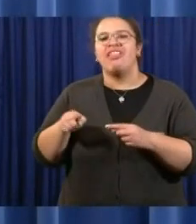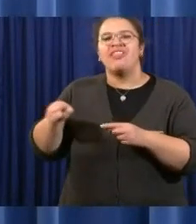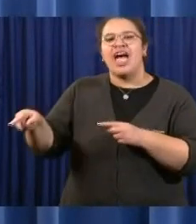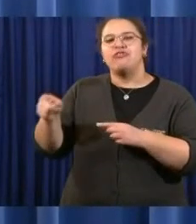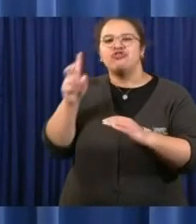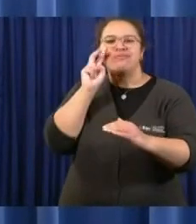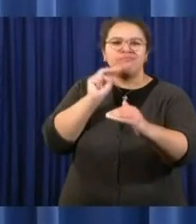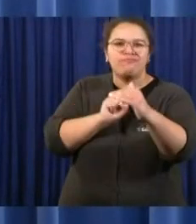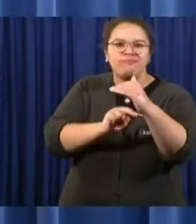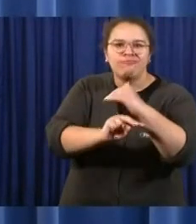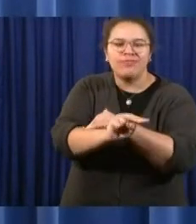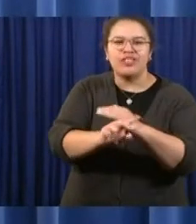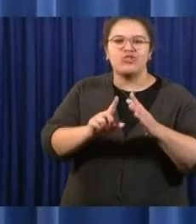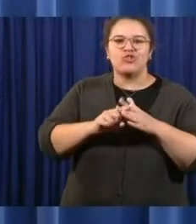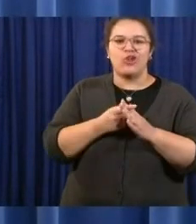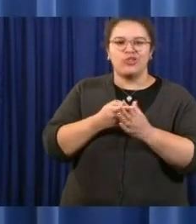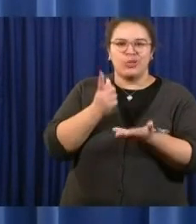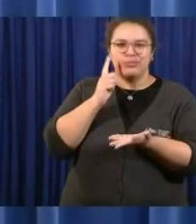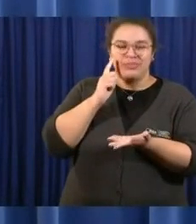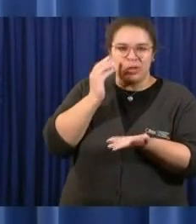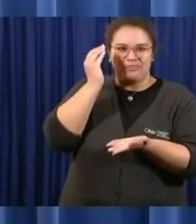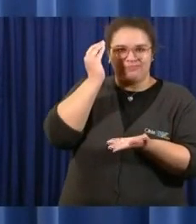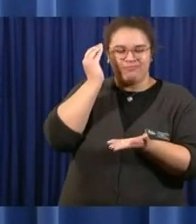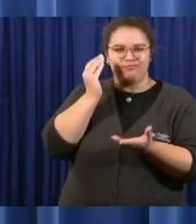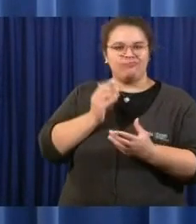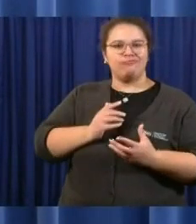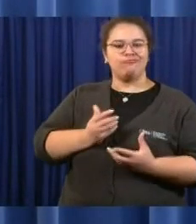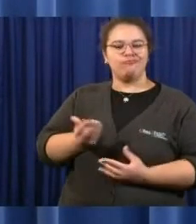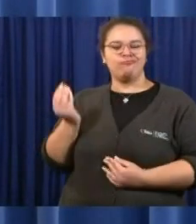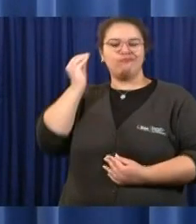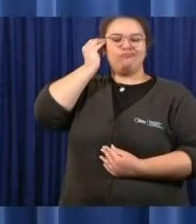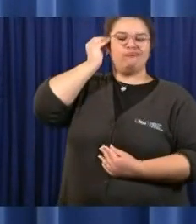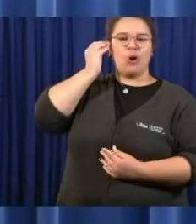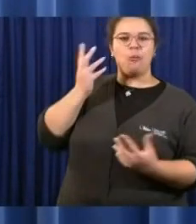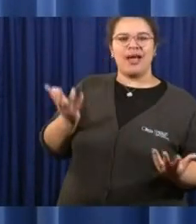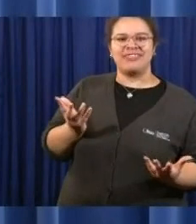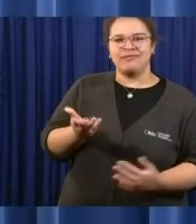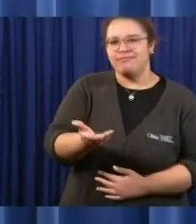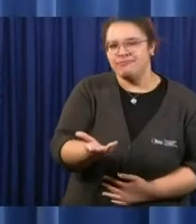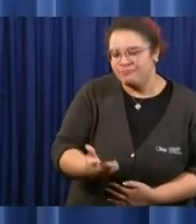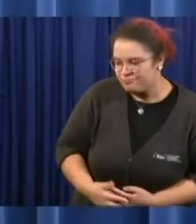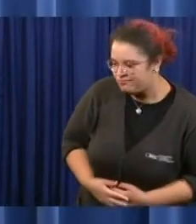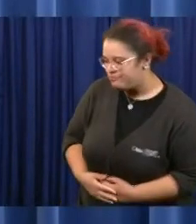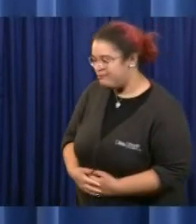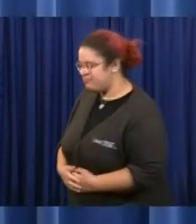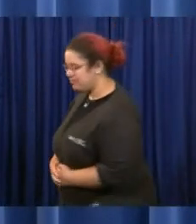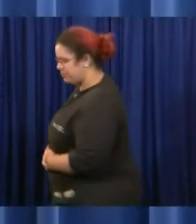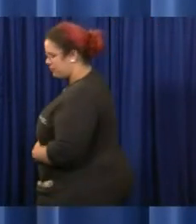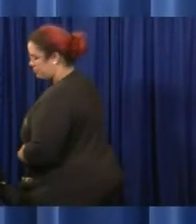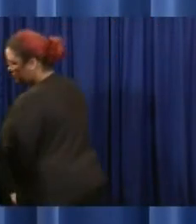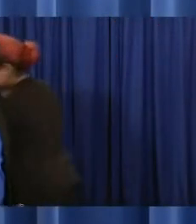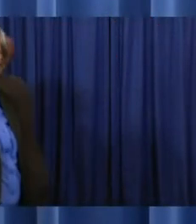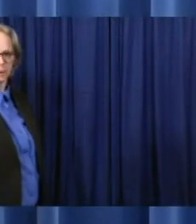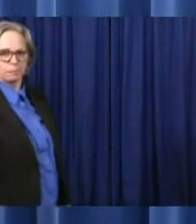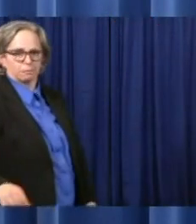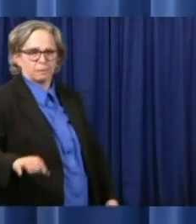You know, we don't want any more cuts. We certainly cannot guarantee that. We don't know exactly where we're going.